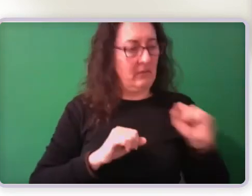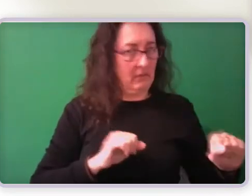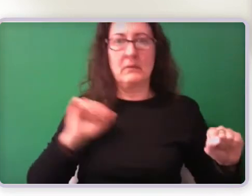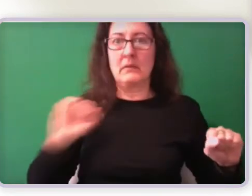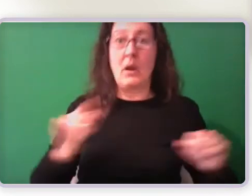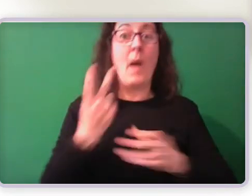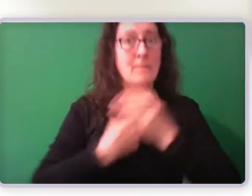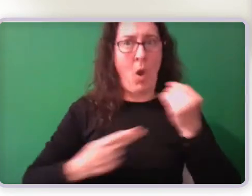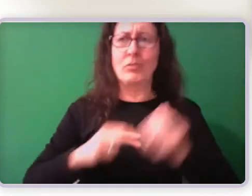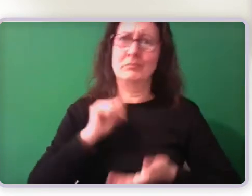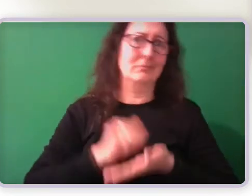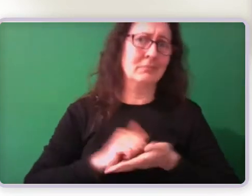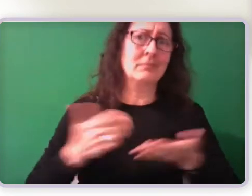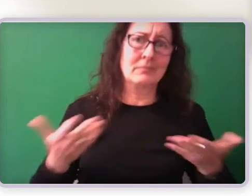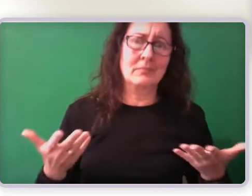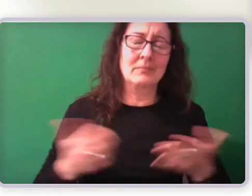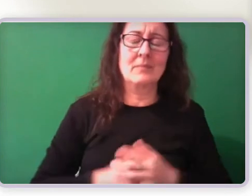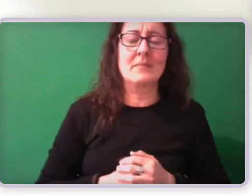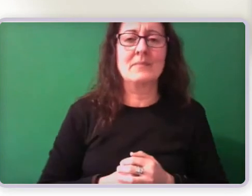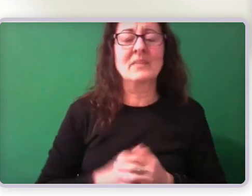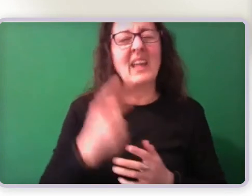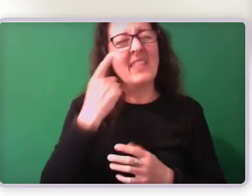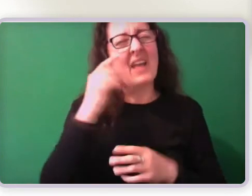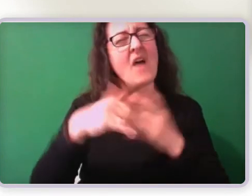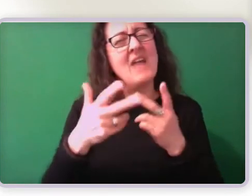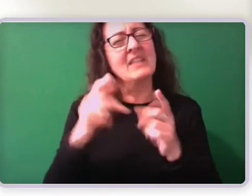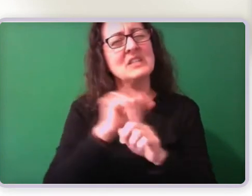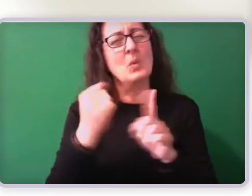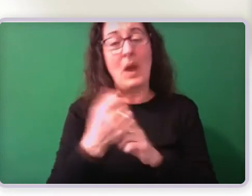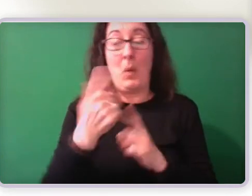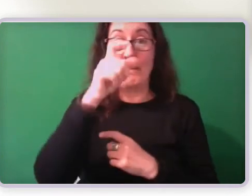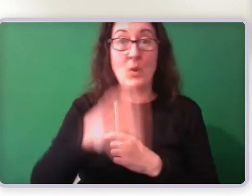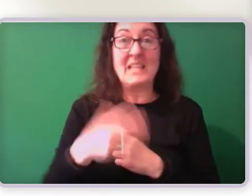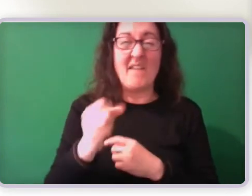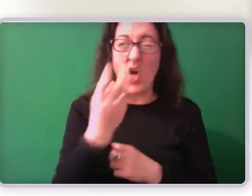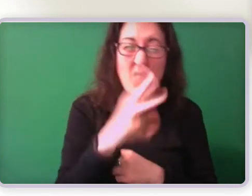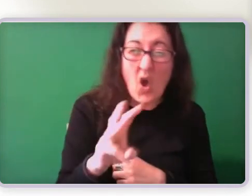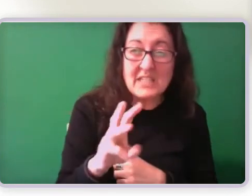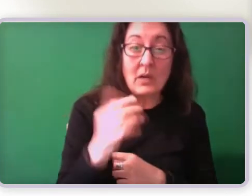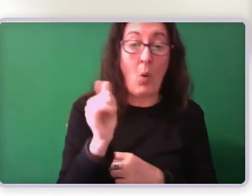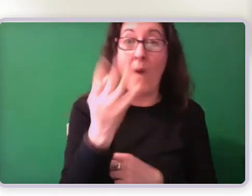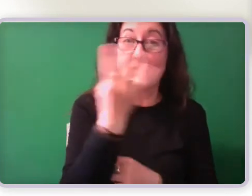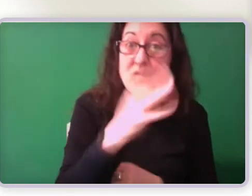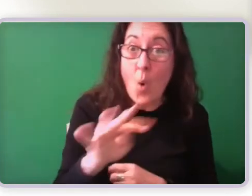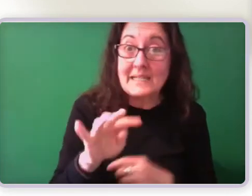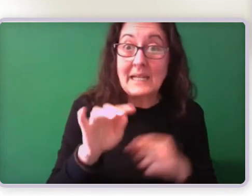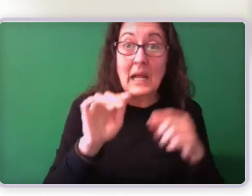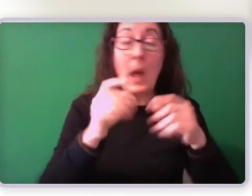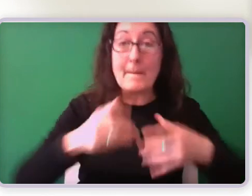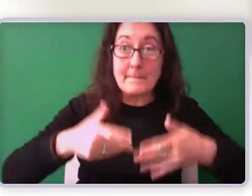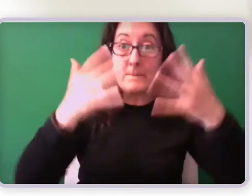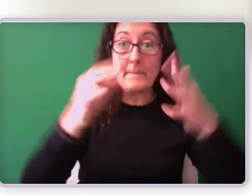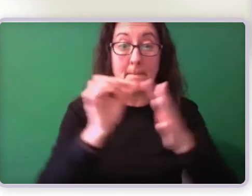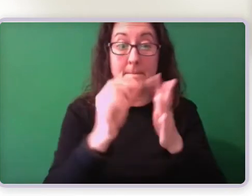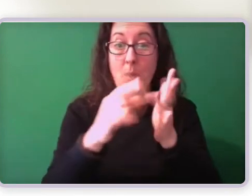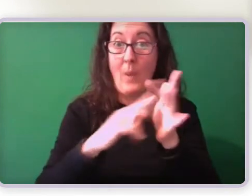situations where you have someone who may have 30 or 40 points overall. So they have significant impairments